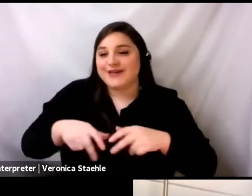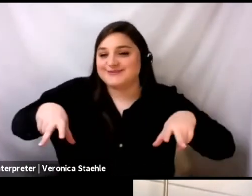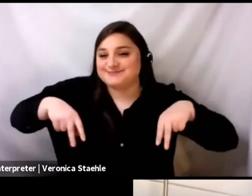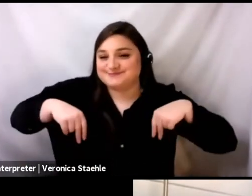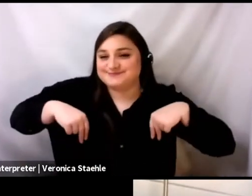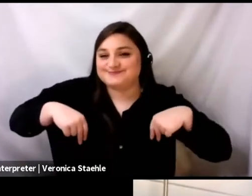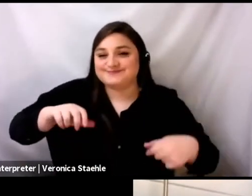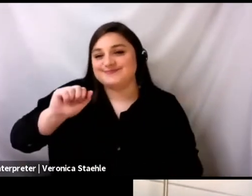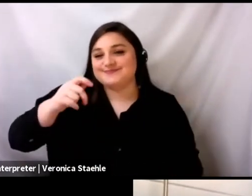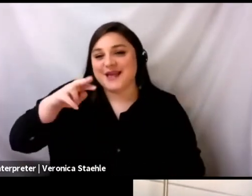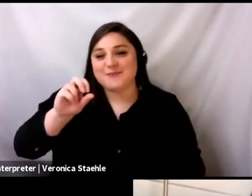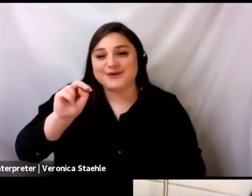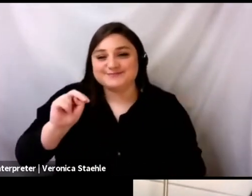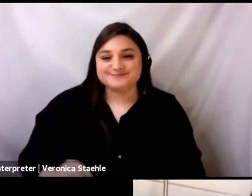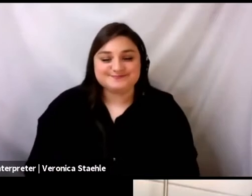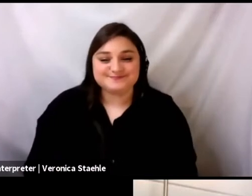apron over it.